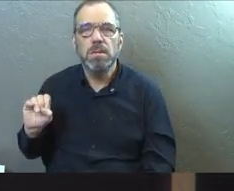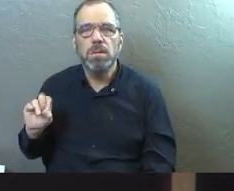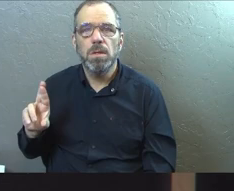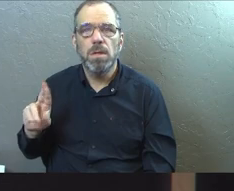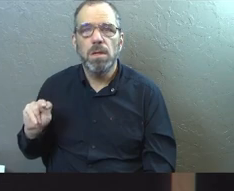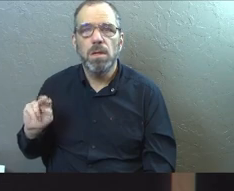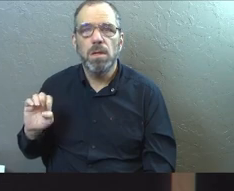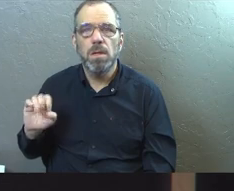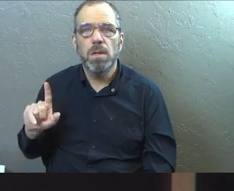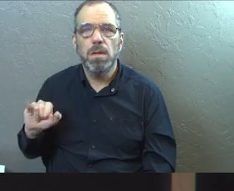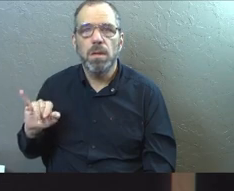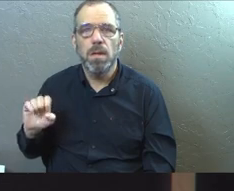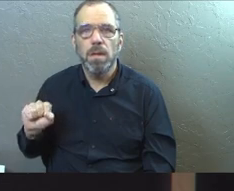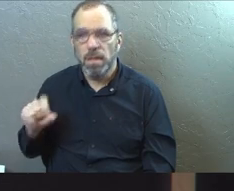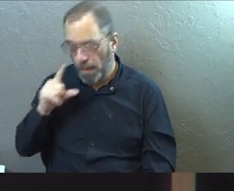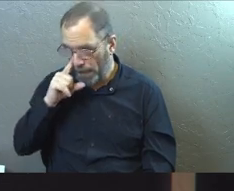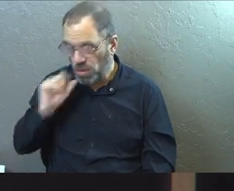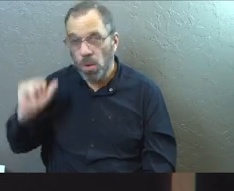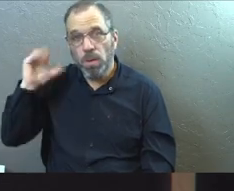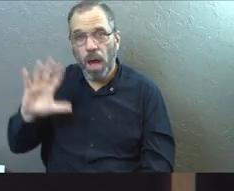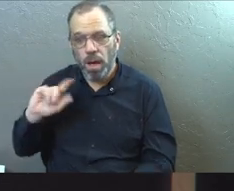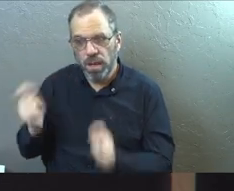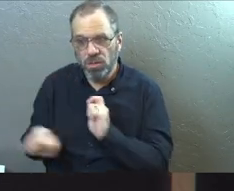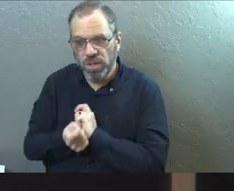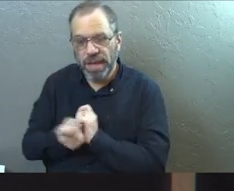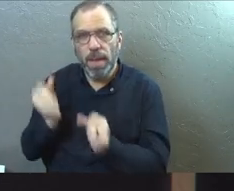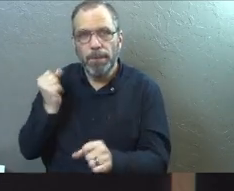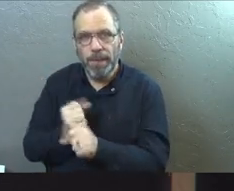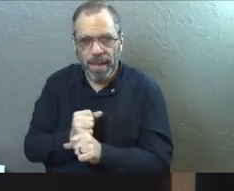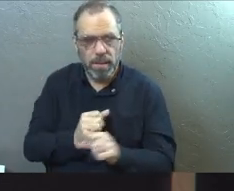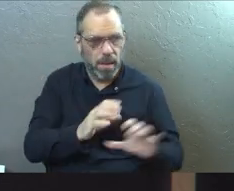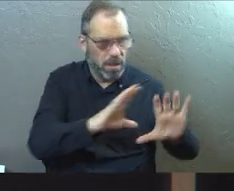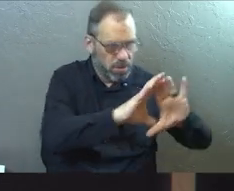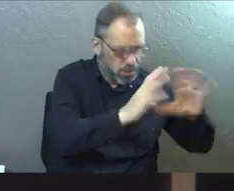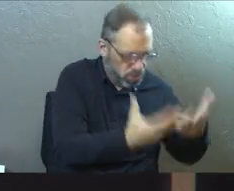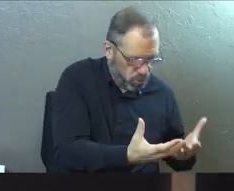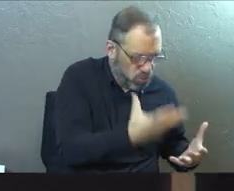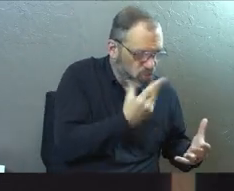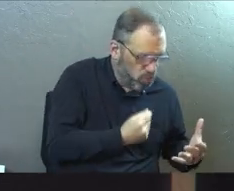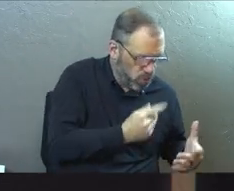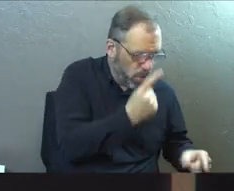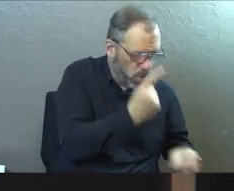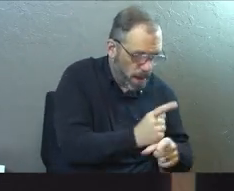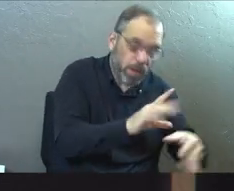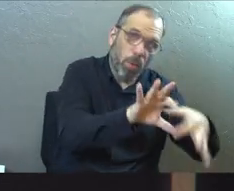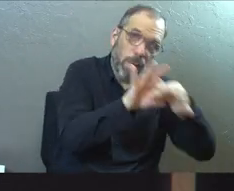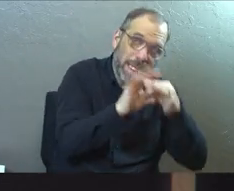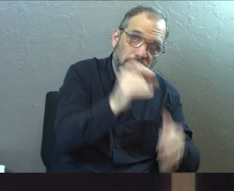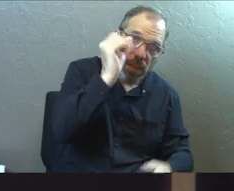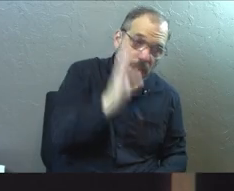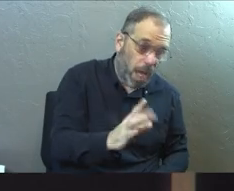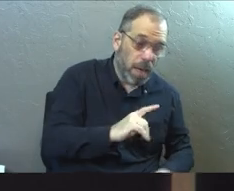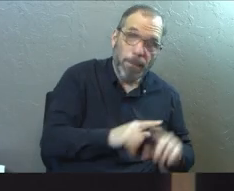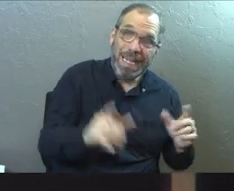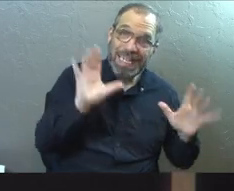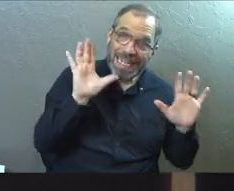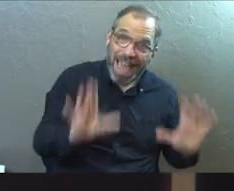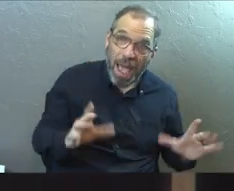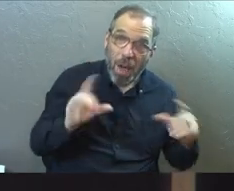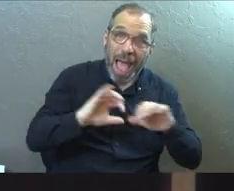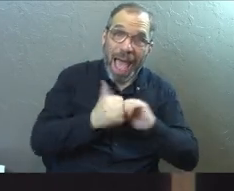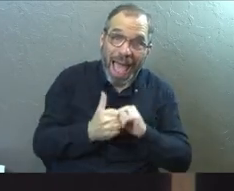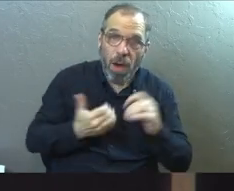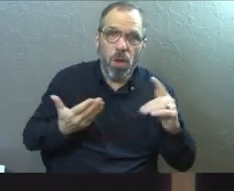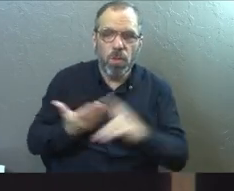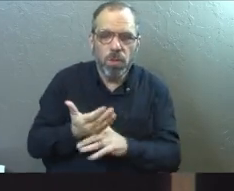God had changed the way in which he made his people or gave his people an opportunity to be in right standing with him and the only way now for that to